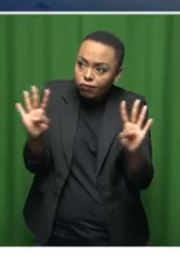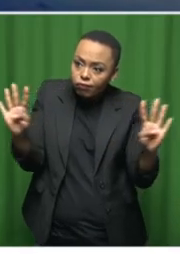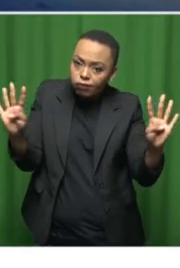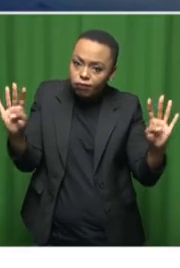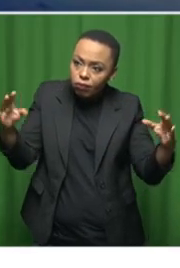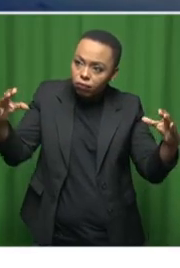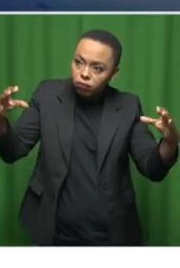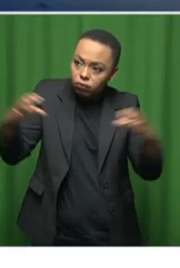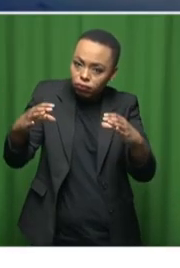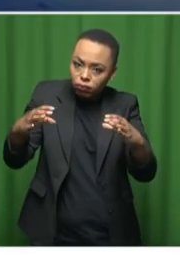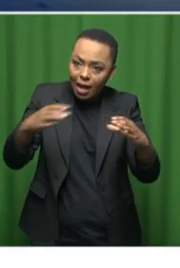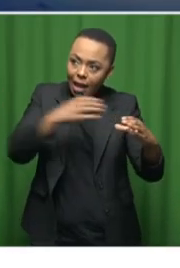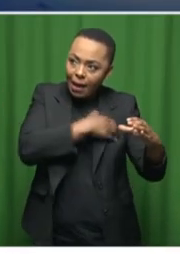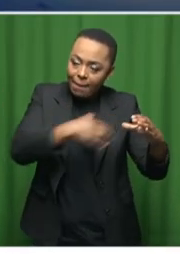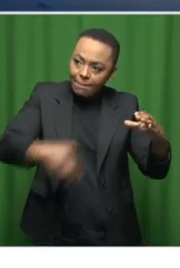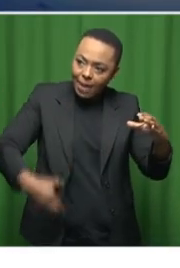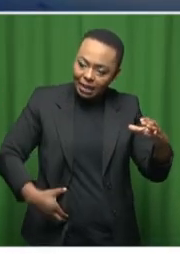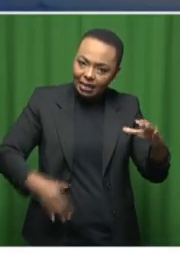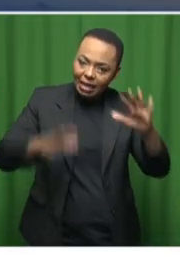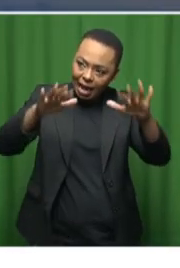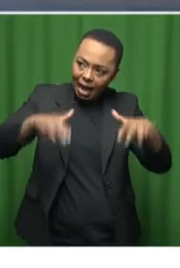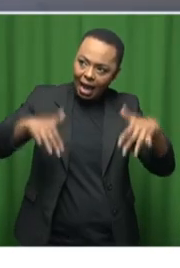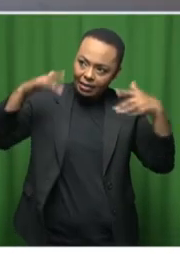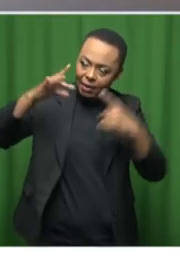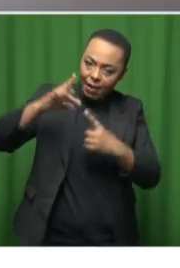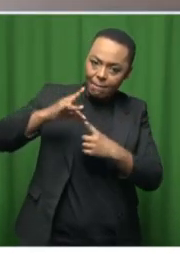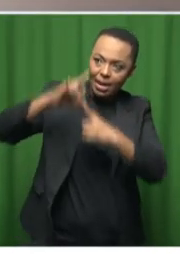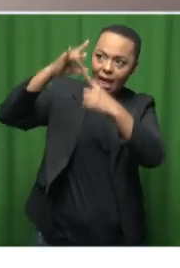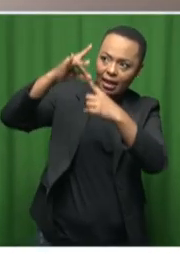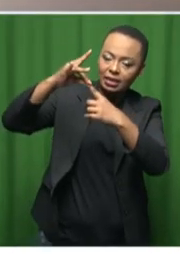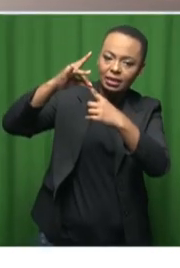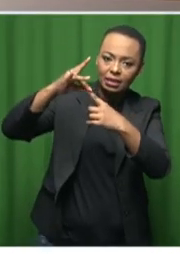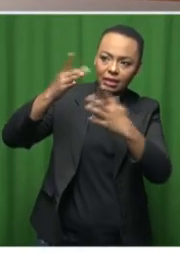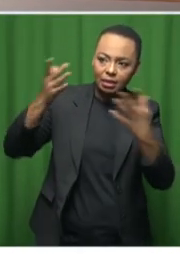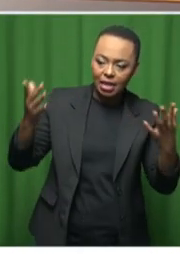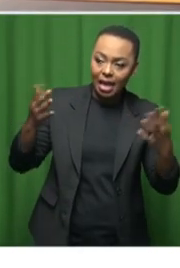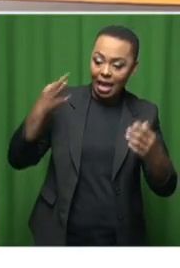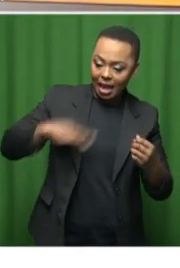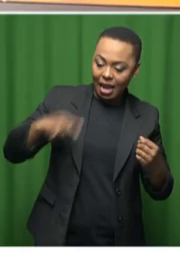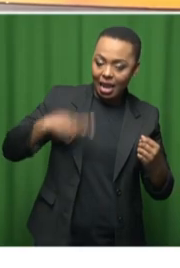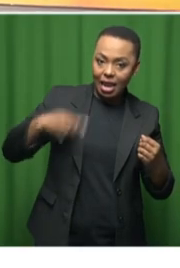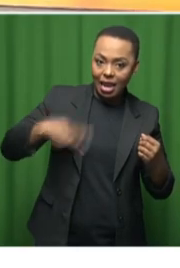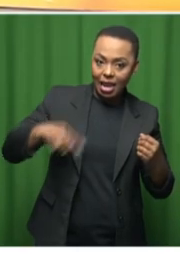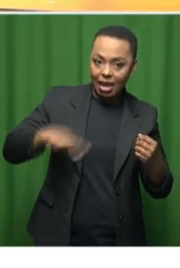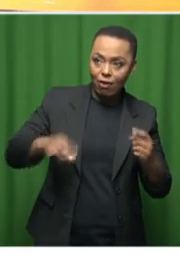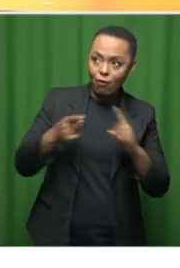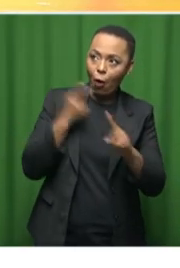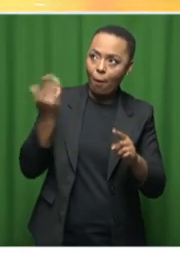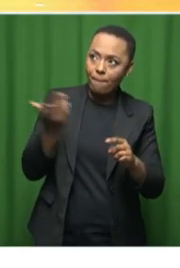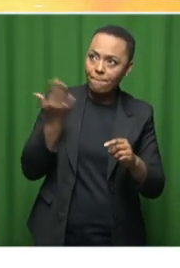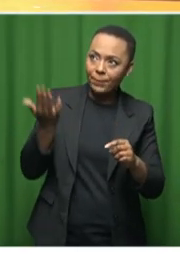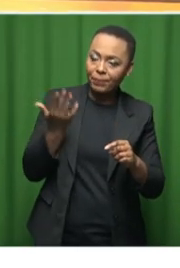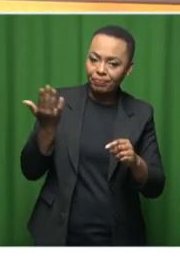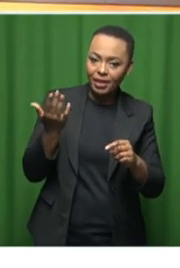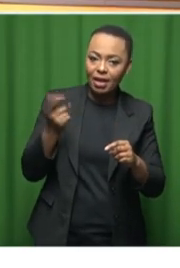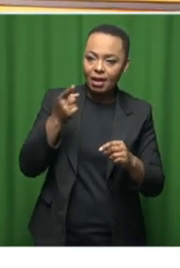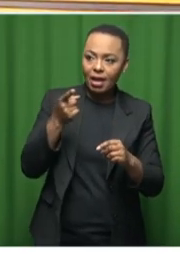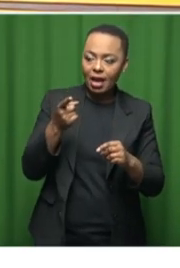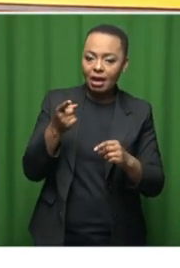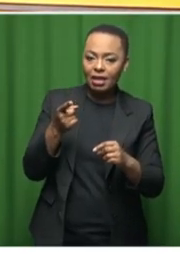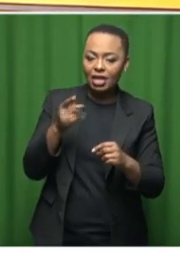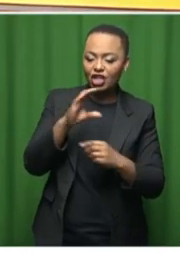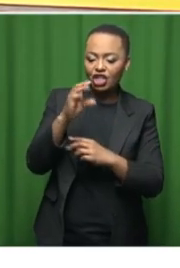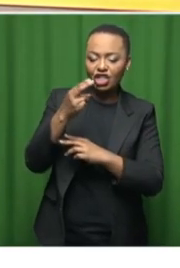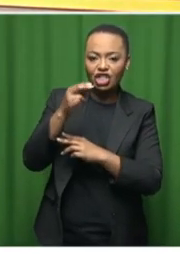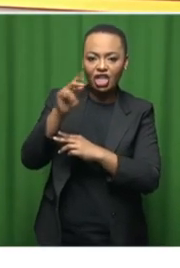is the president of the assembly being elected. And a lady from Czech Republic says,